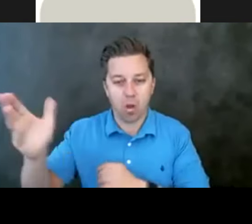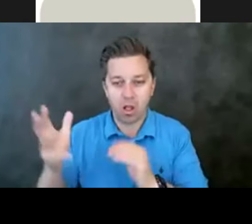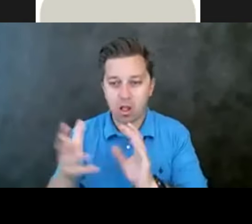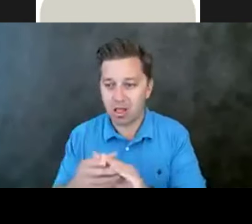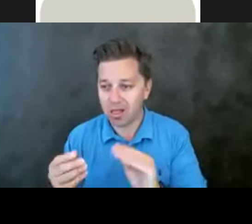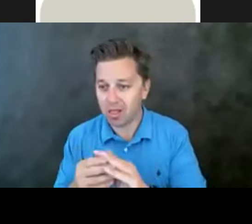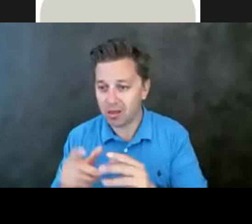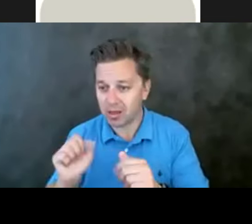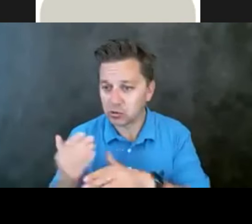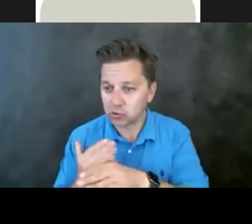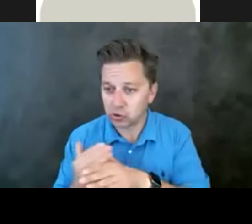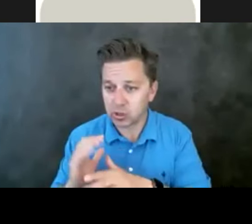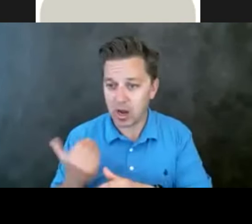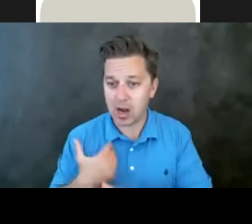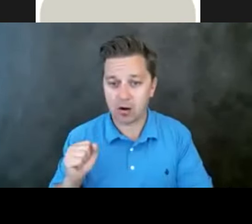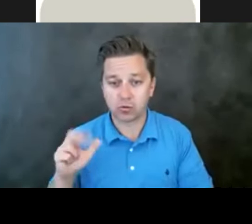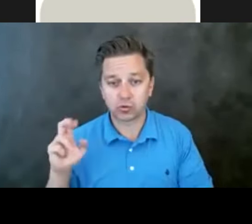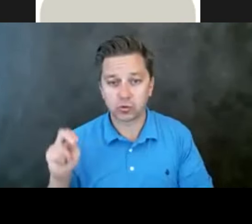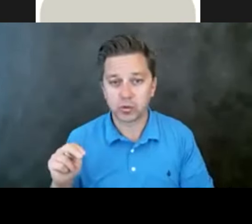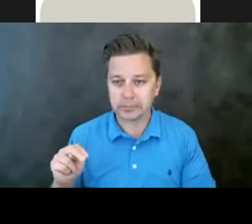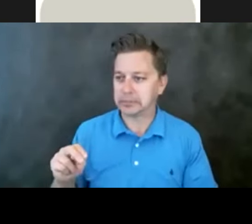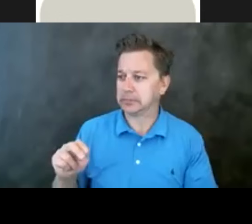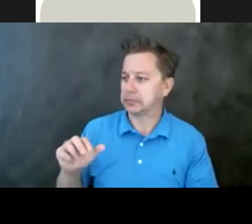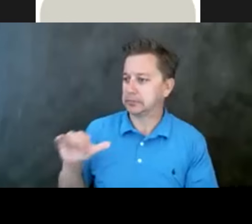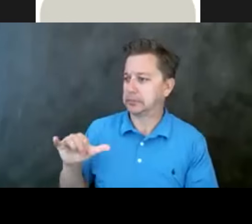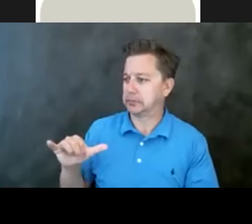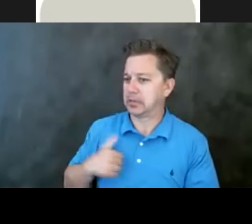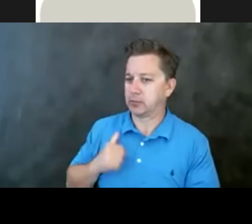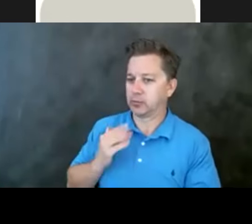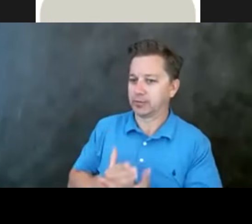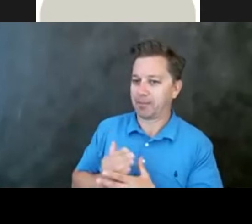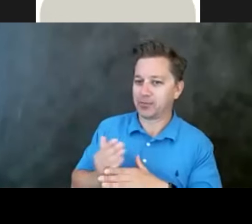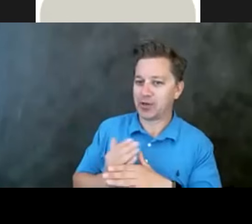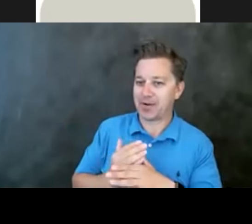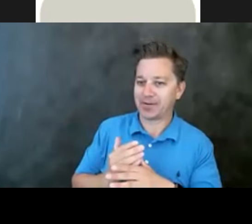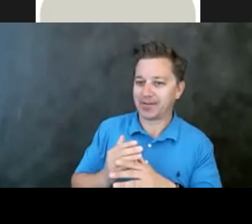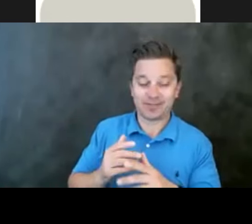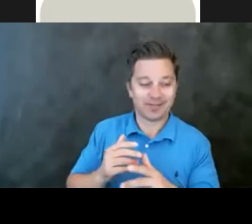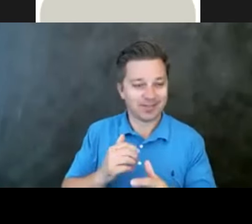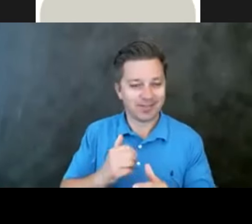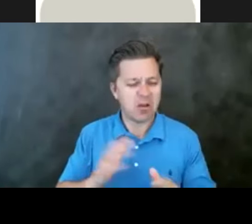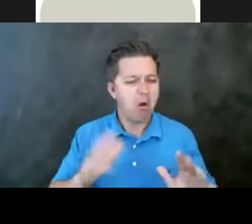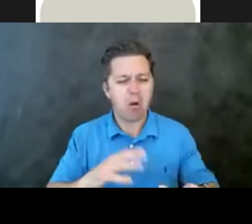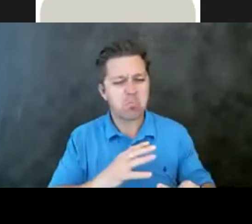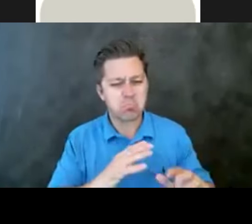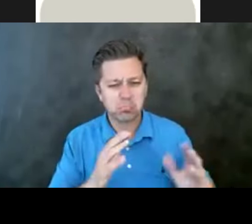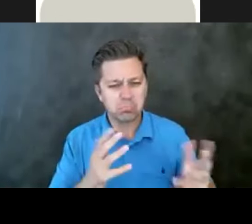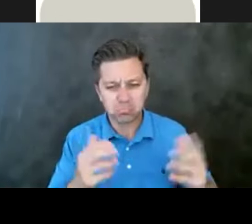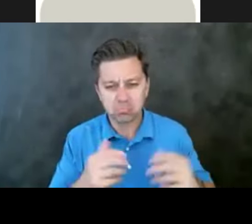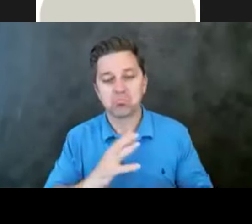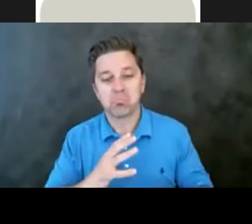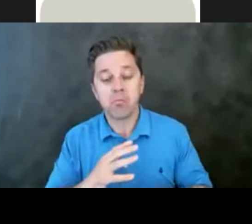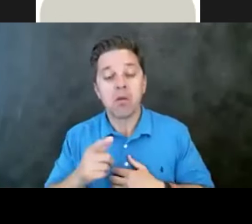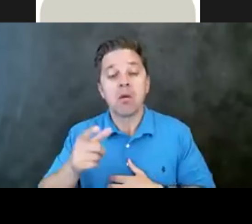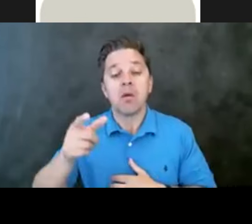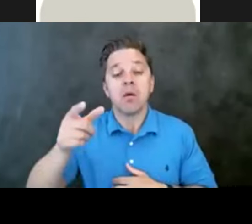our screen, Diana? Oh, okay. I'll have to stop sharing. Sorry. Oh, that's okay. Um, so, um, and